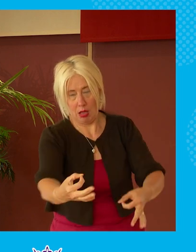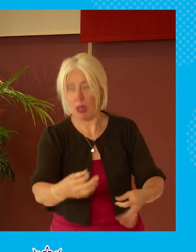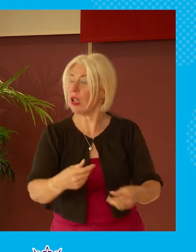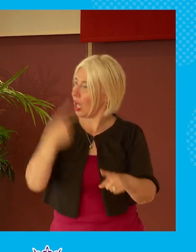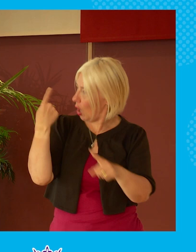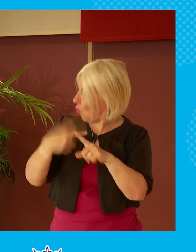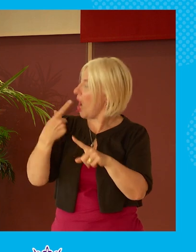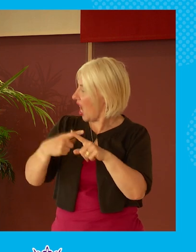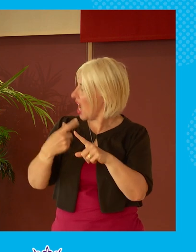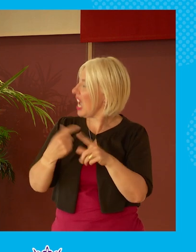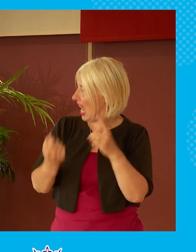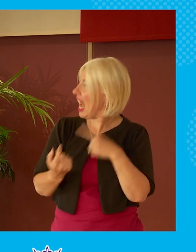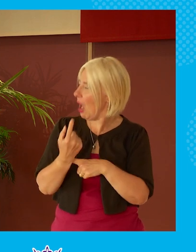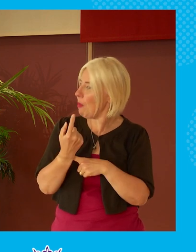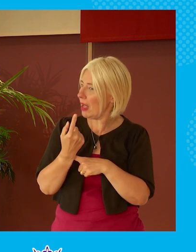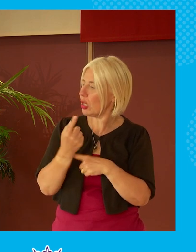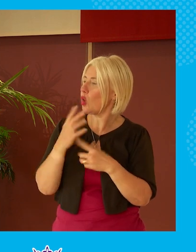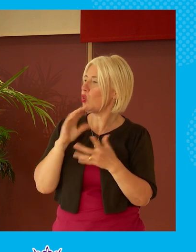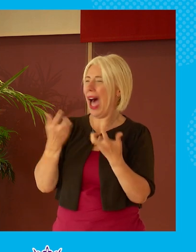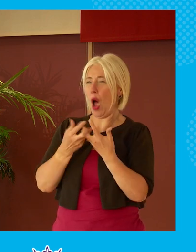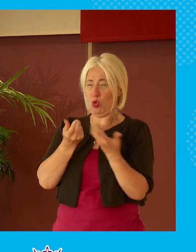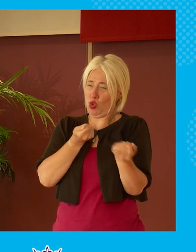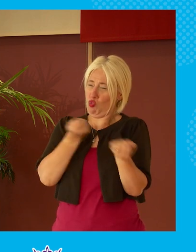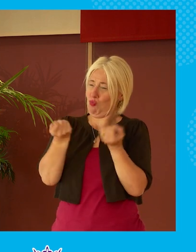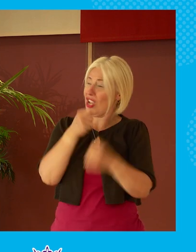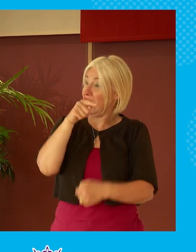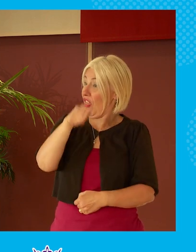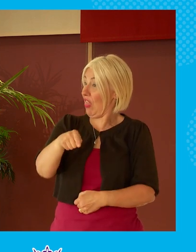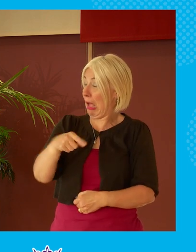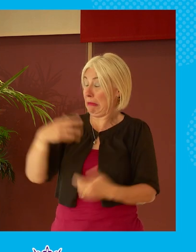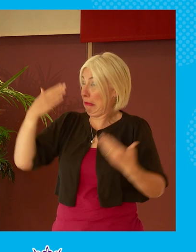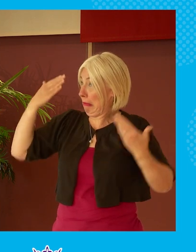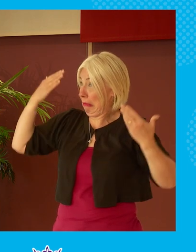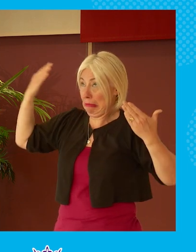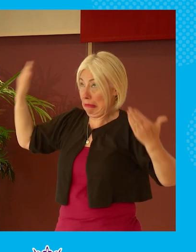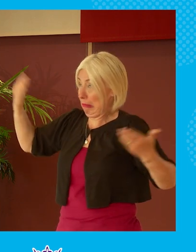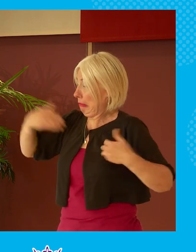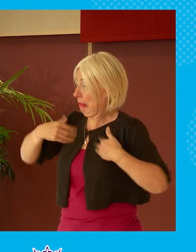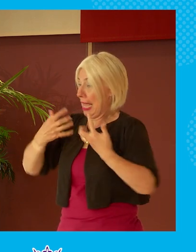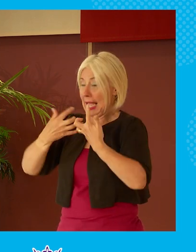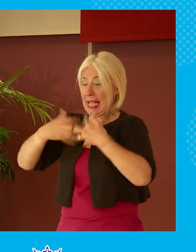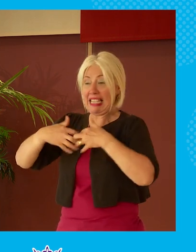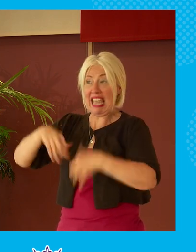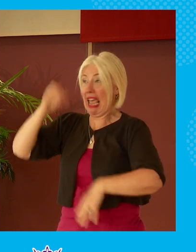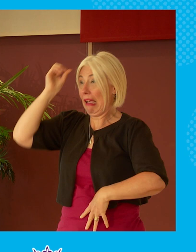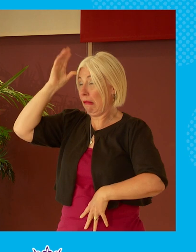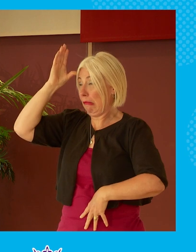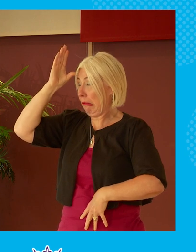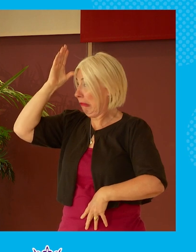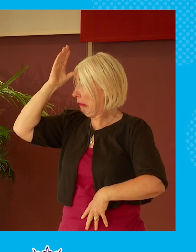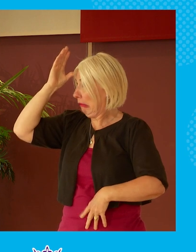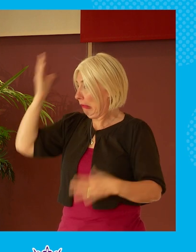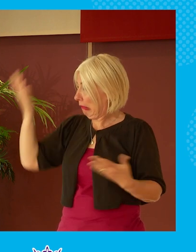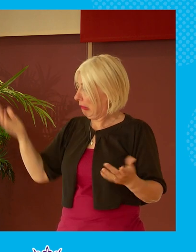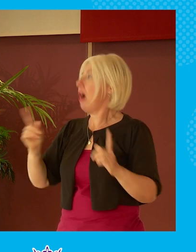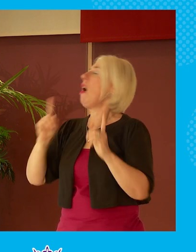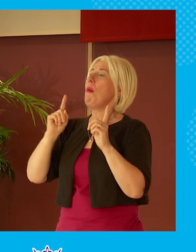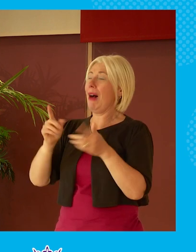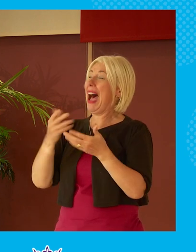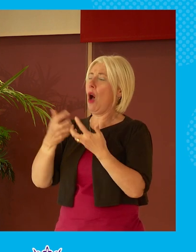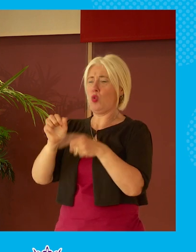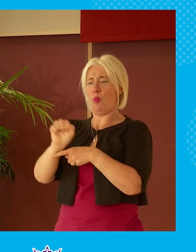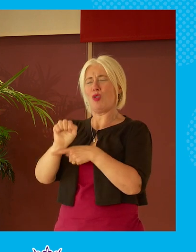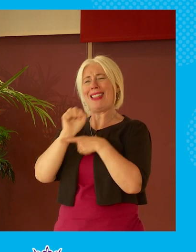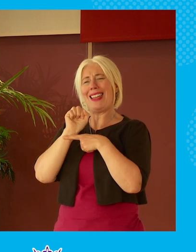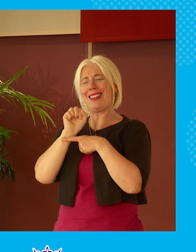so i suppose you know regulation of that how we do it i'm not i'm not tech uh savvy enough but i think it is as i say protection